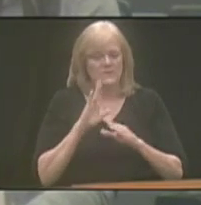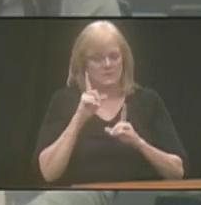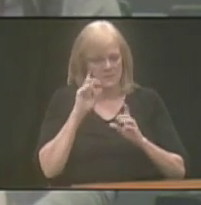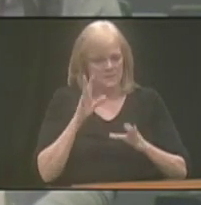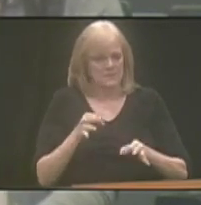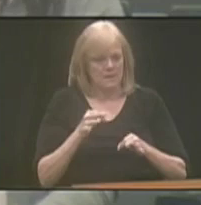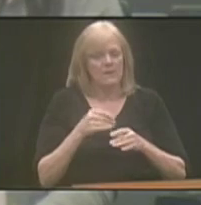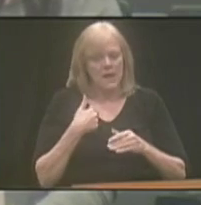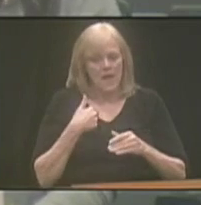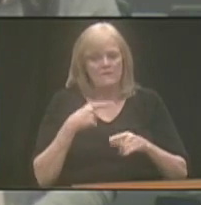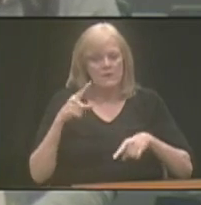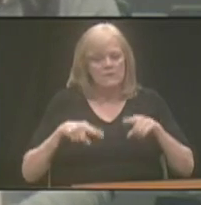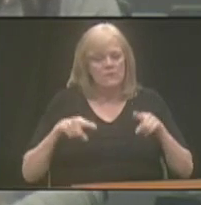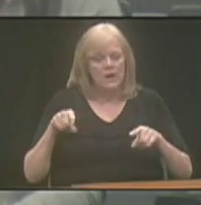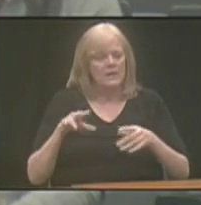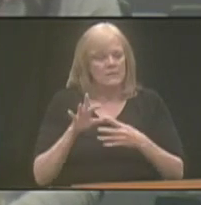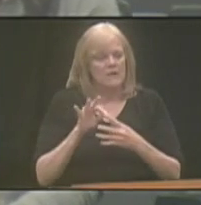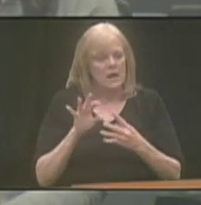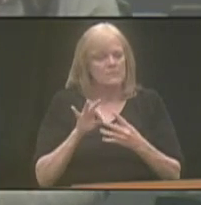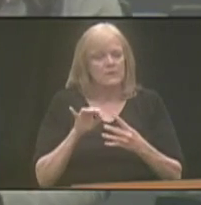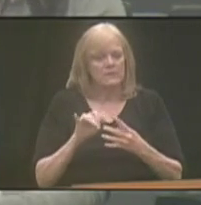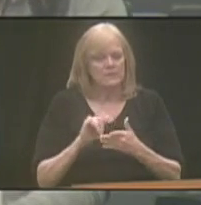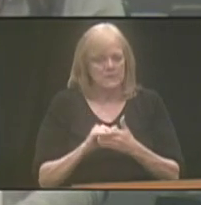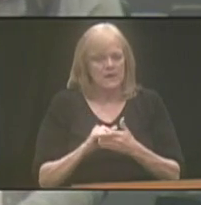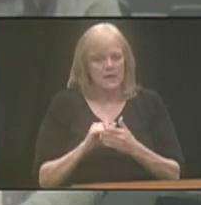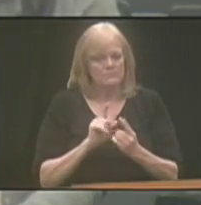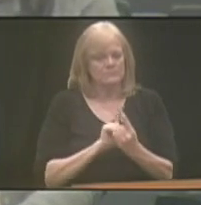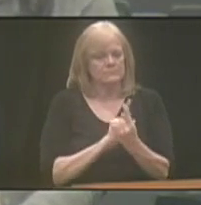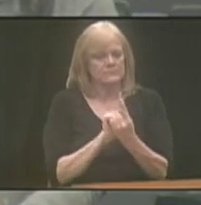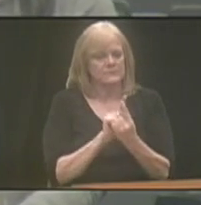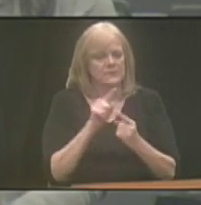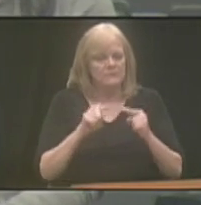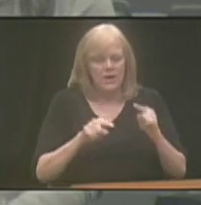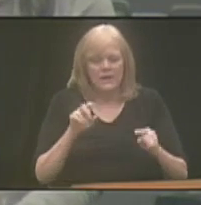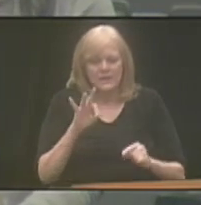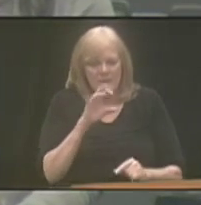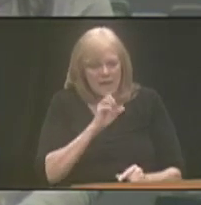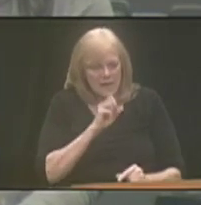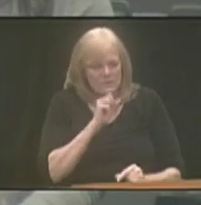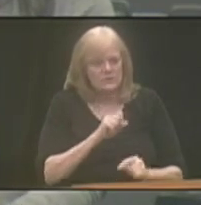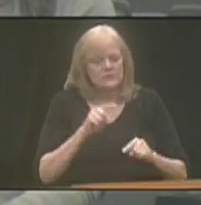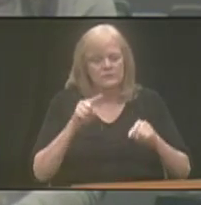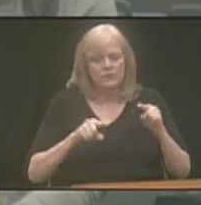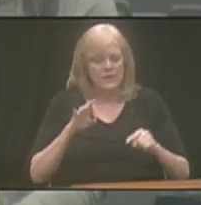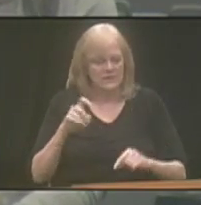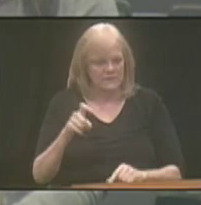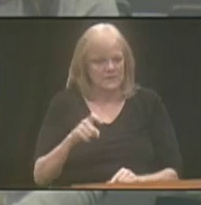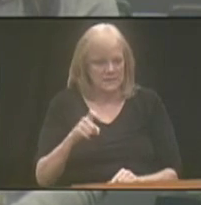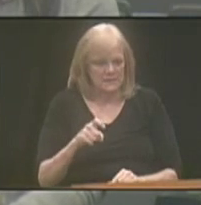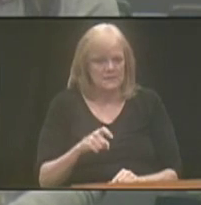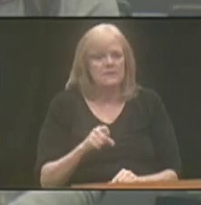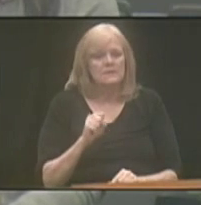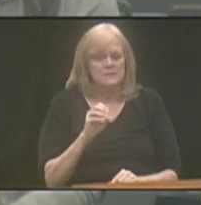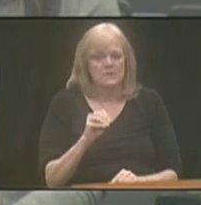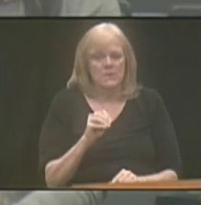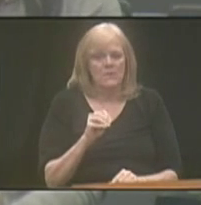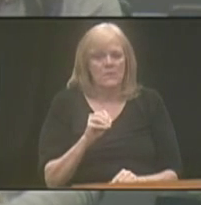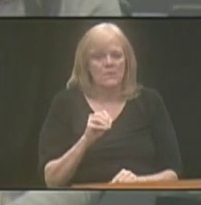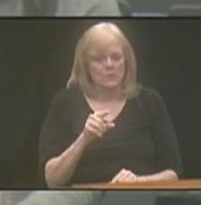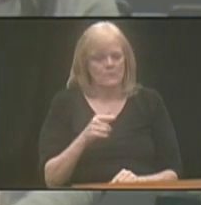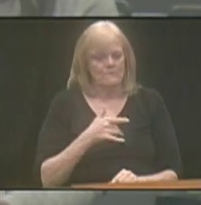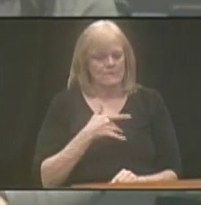settled on is to have a variety of options that speak to a variety of ages and a variety of needs. So you